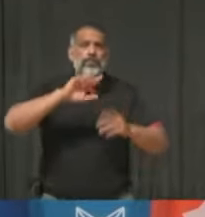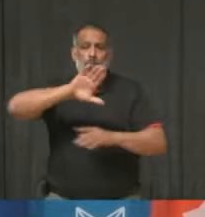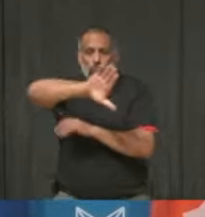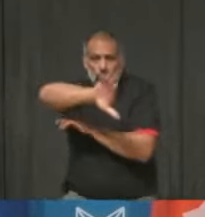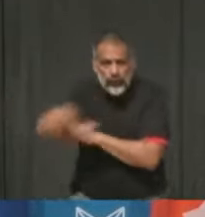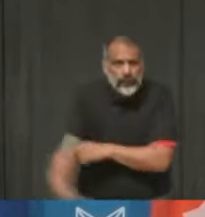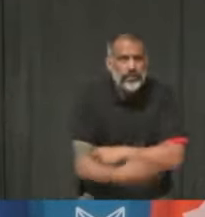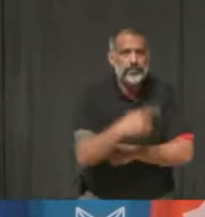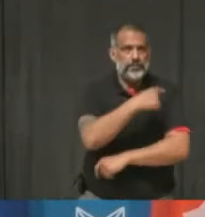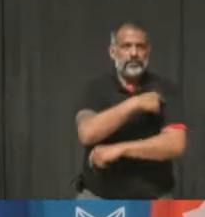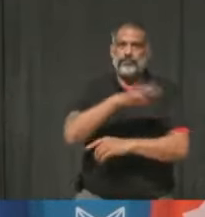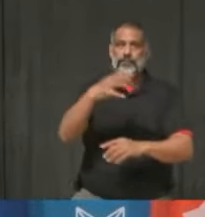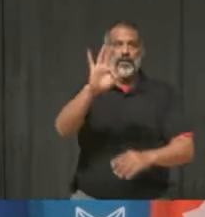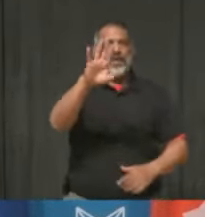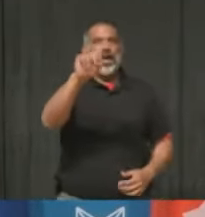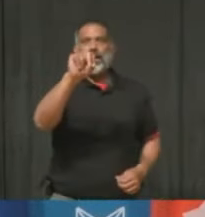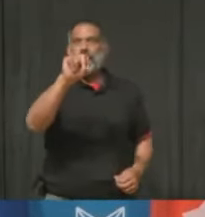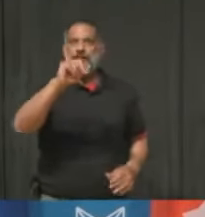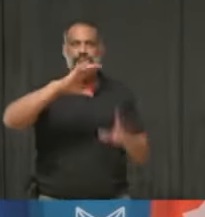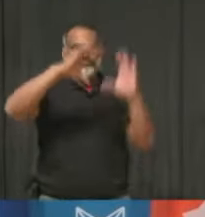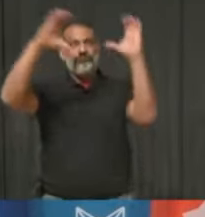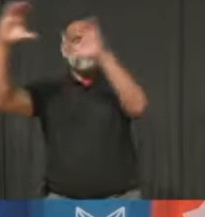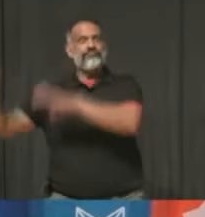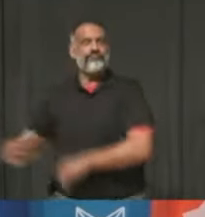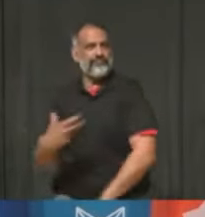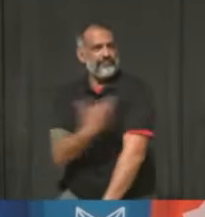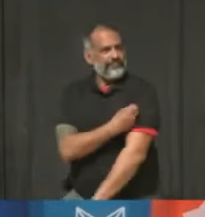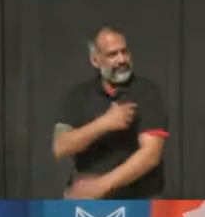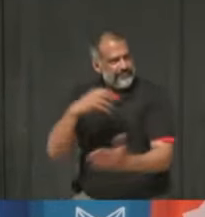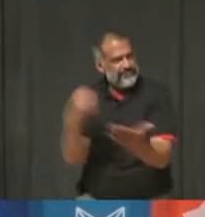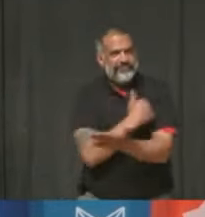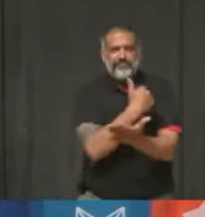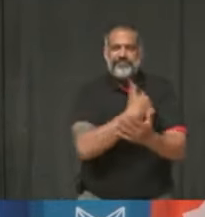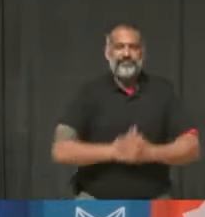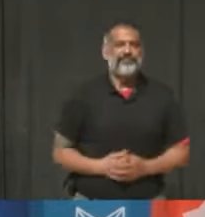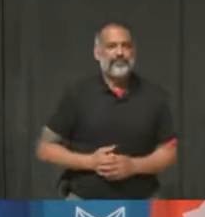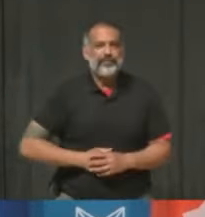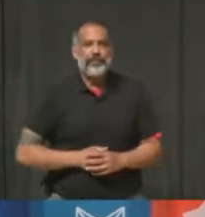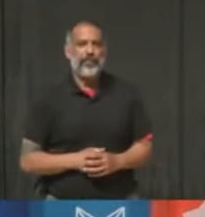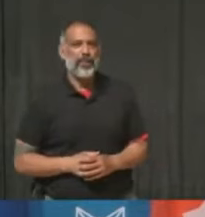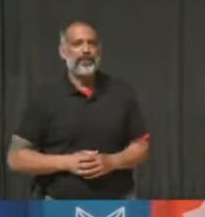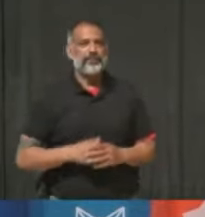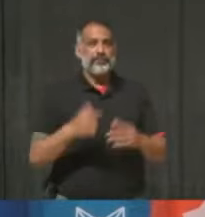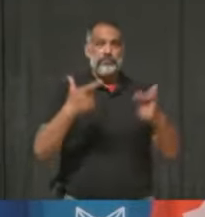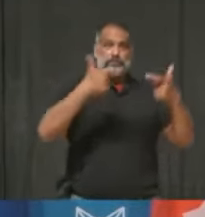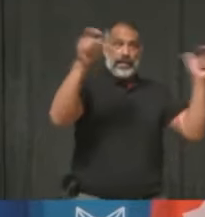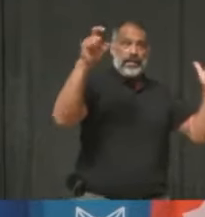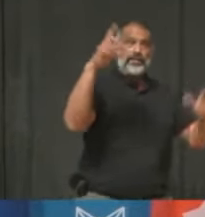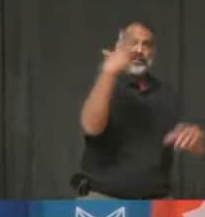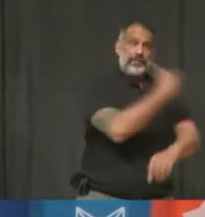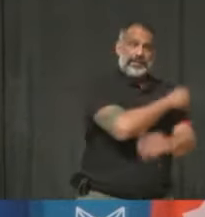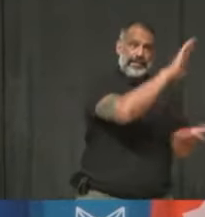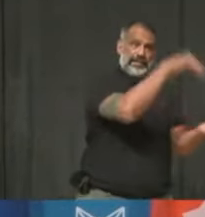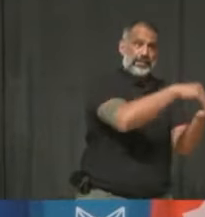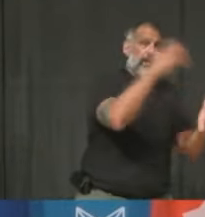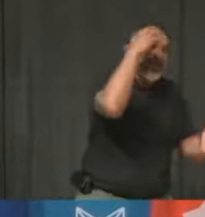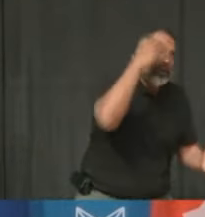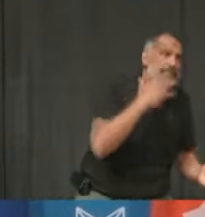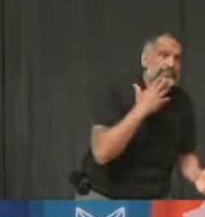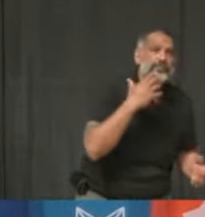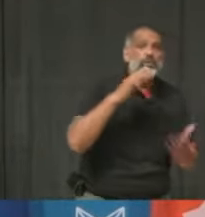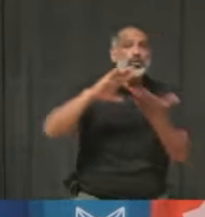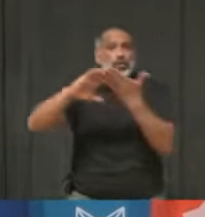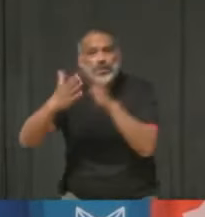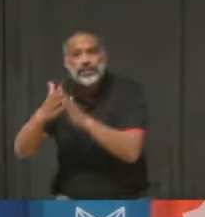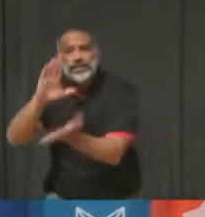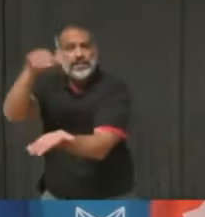a fun place to get your first dose. While our mass vaccination efforts continue steadily at our hospital and community clinics, our mobile